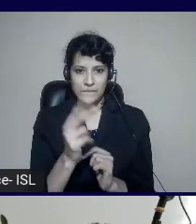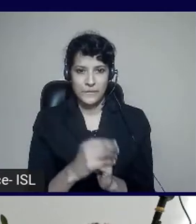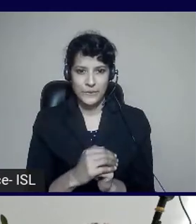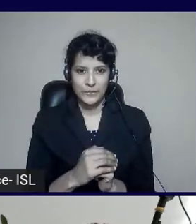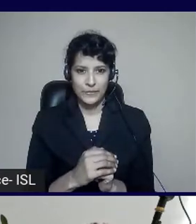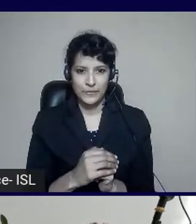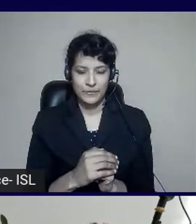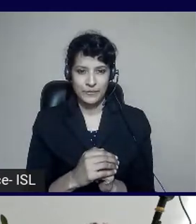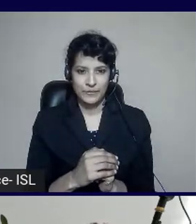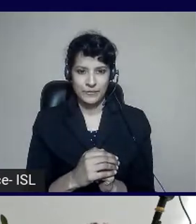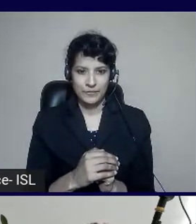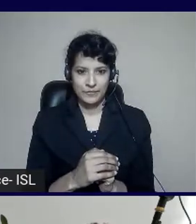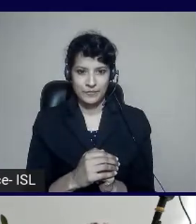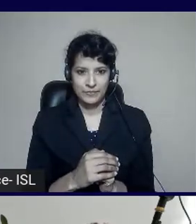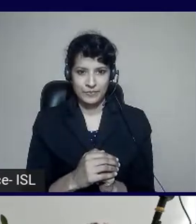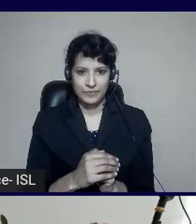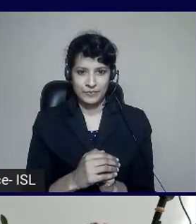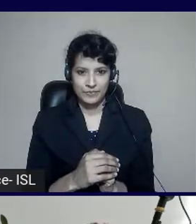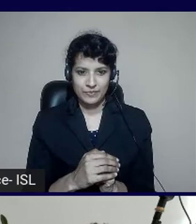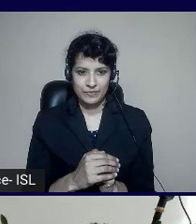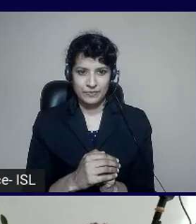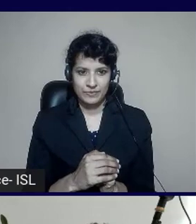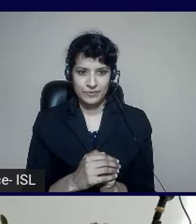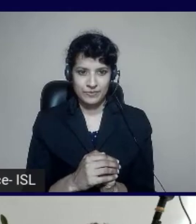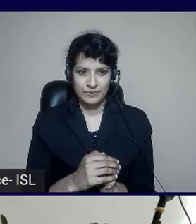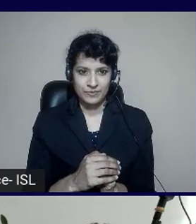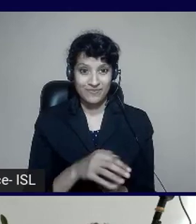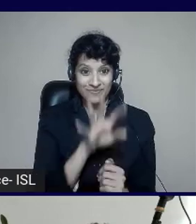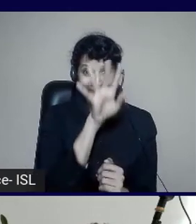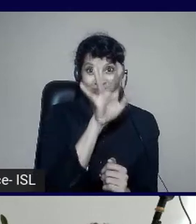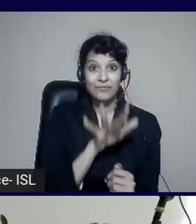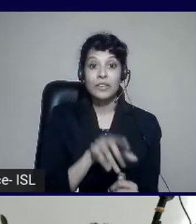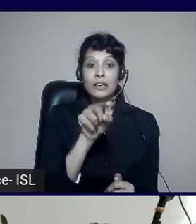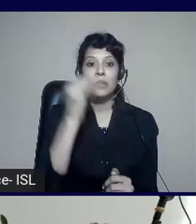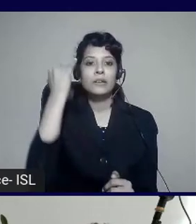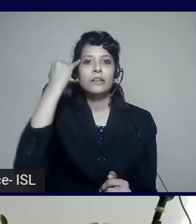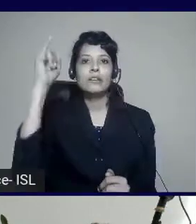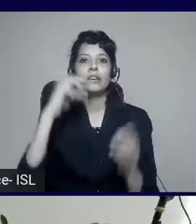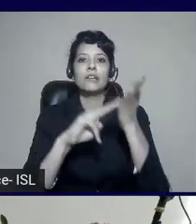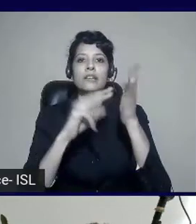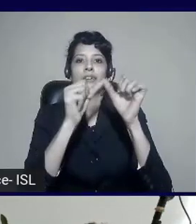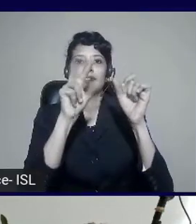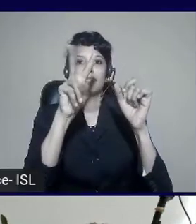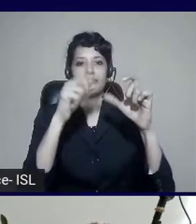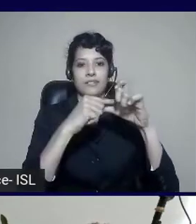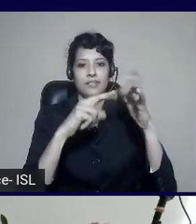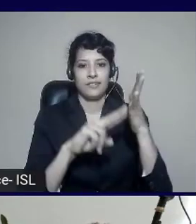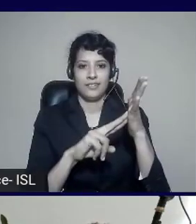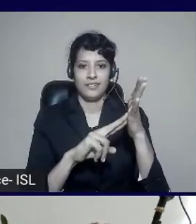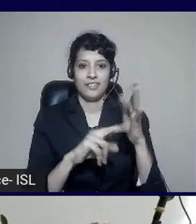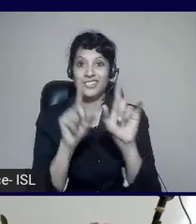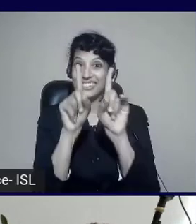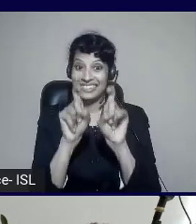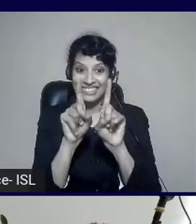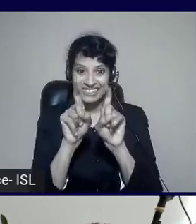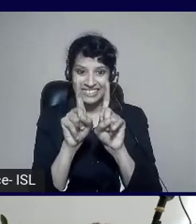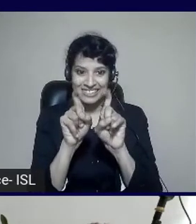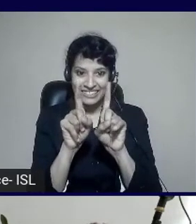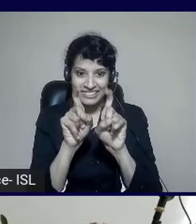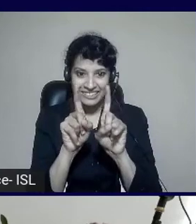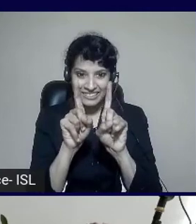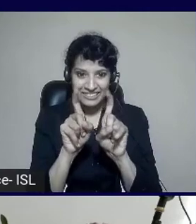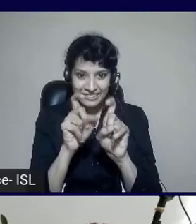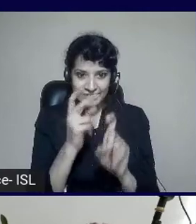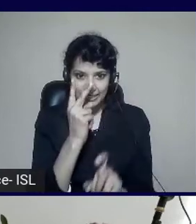And it's that URL that I sent you earlier. Now this is a Maven project. And it goes through these unit tests. And it checks whether